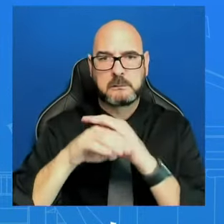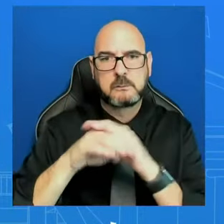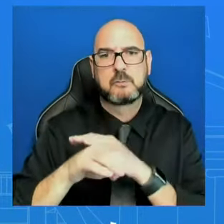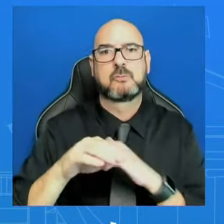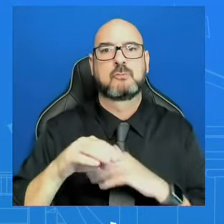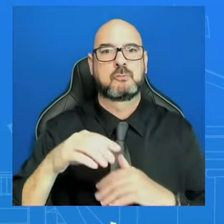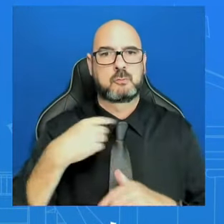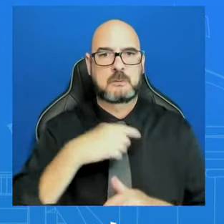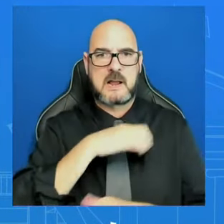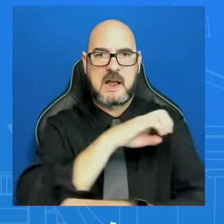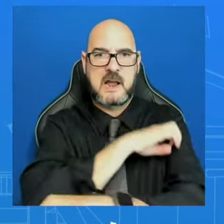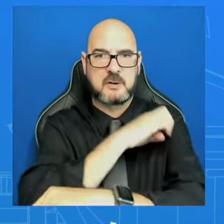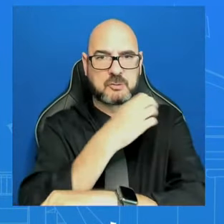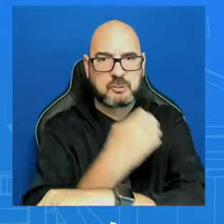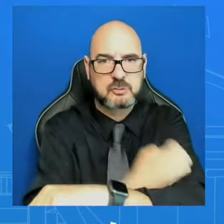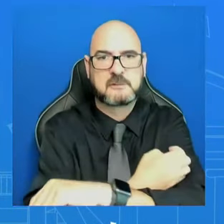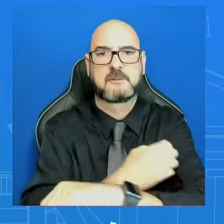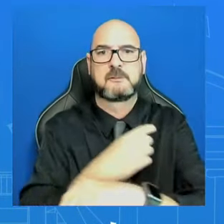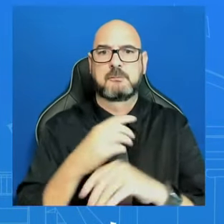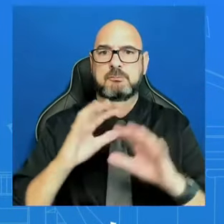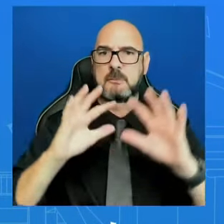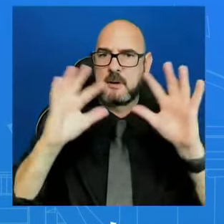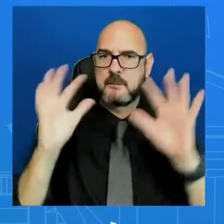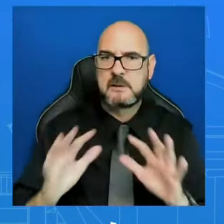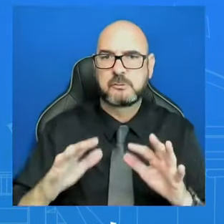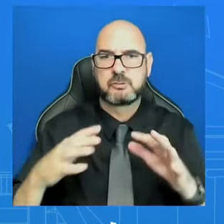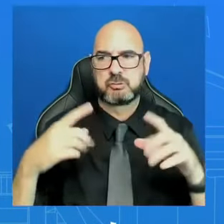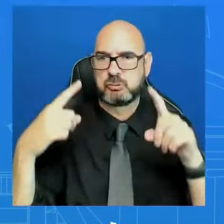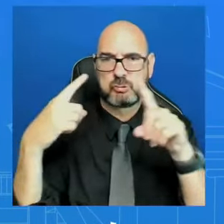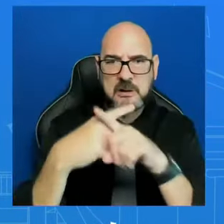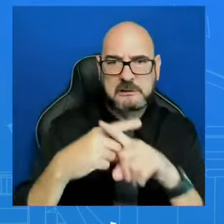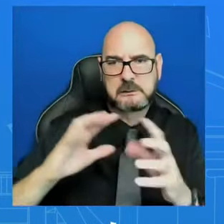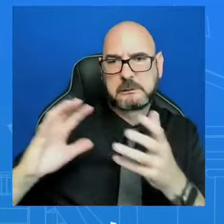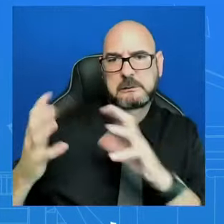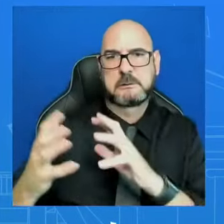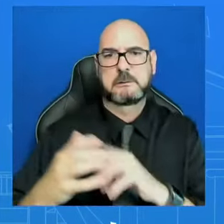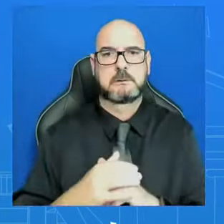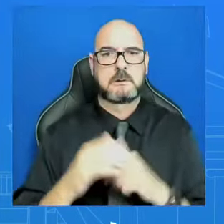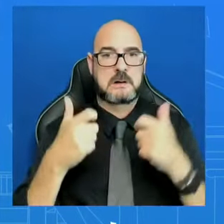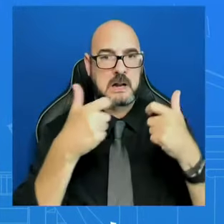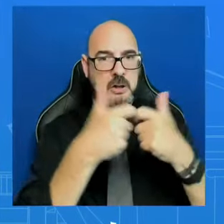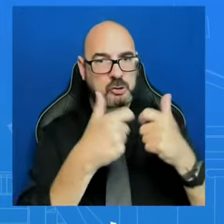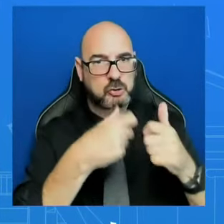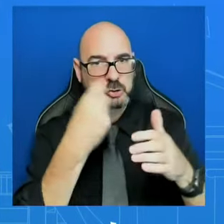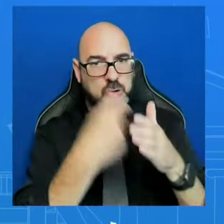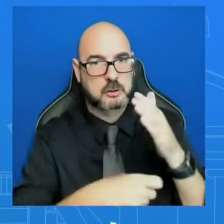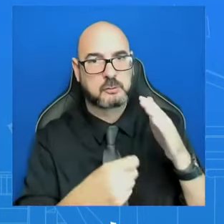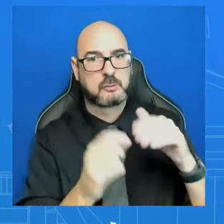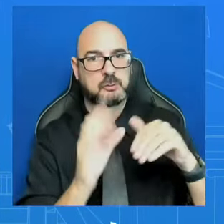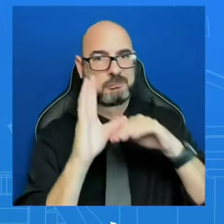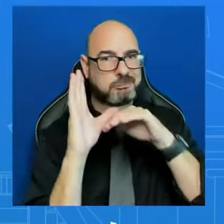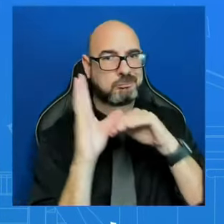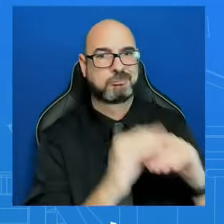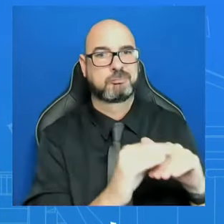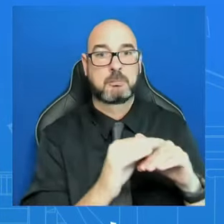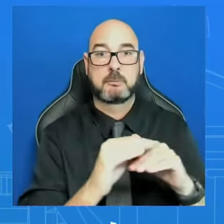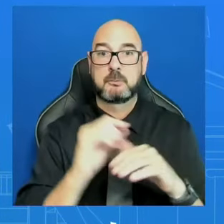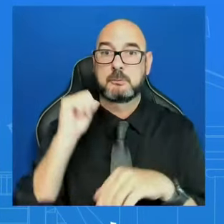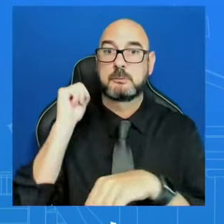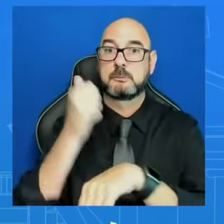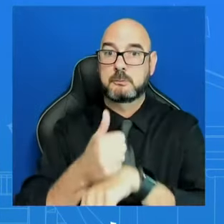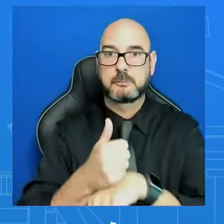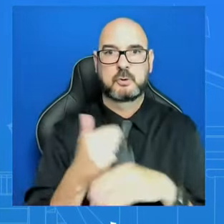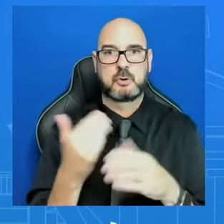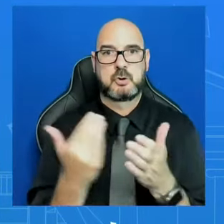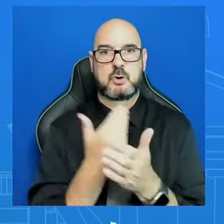quality, lower energy costs, and create good-paying jobs. This investment through the EPA's Greenhouse Gas Reduction Fund